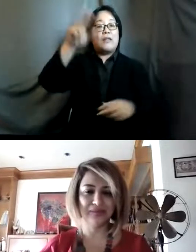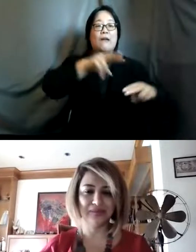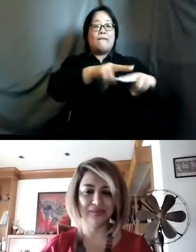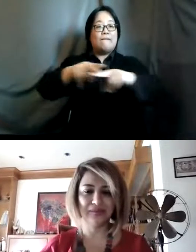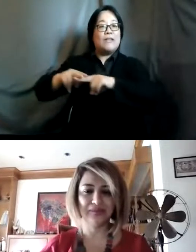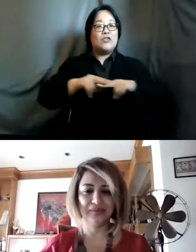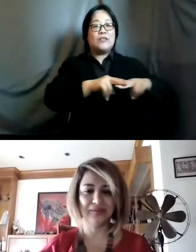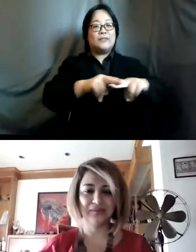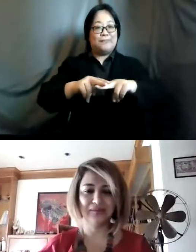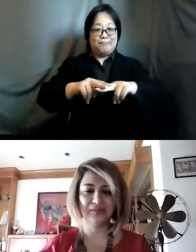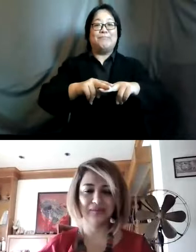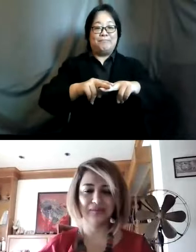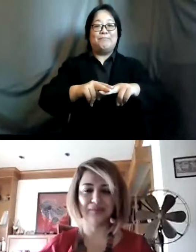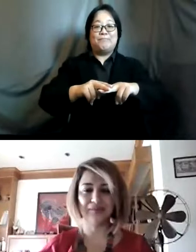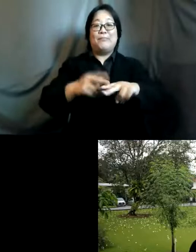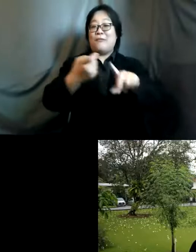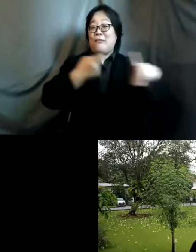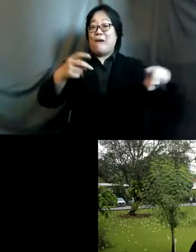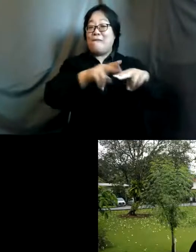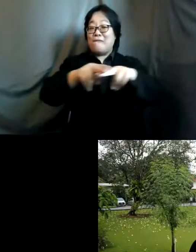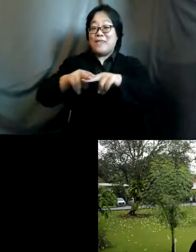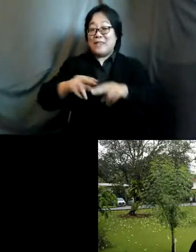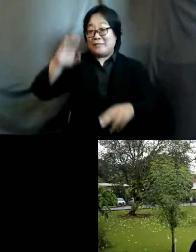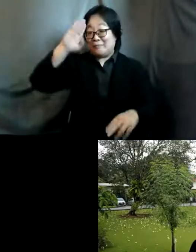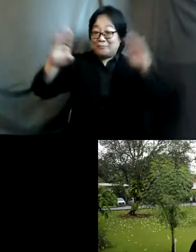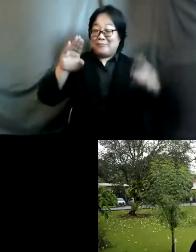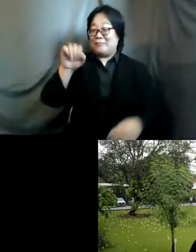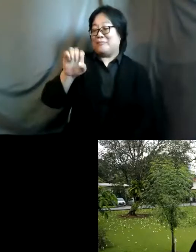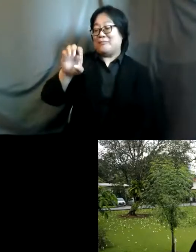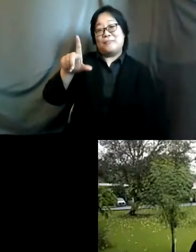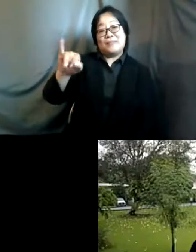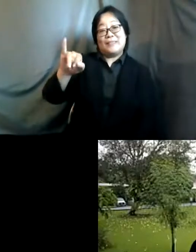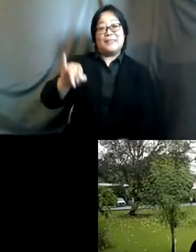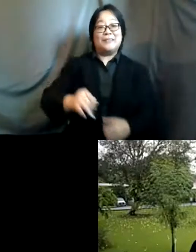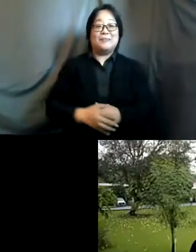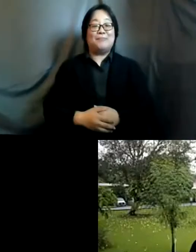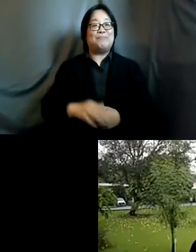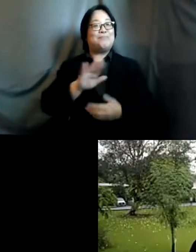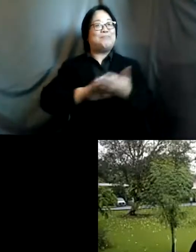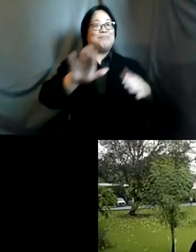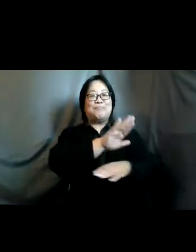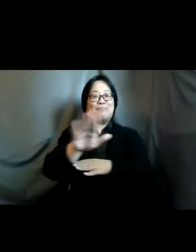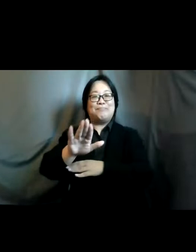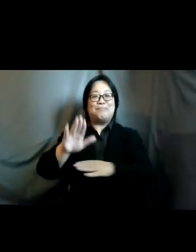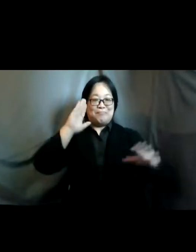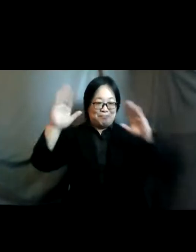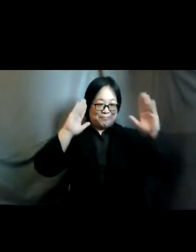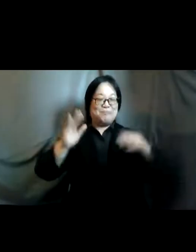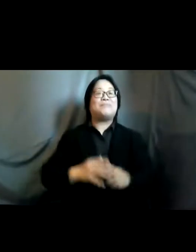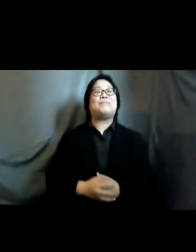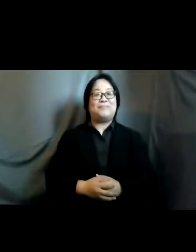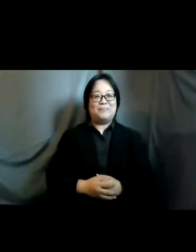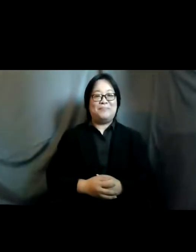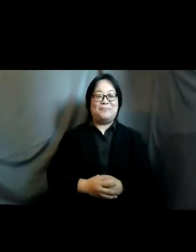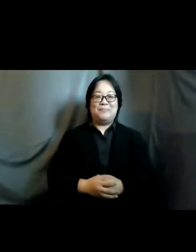joining us from fiji hello salai good afternoon good afternoon distinguished panelists